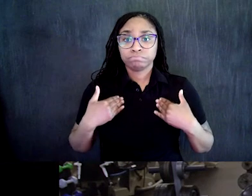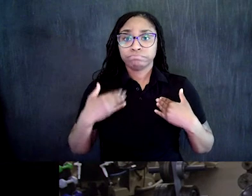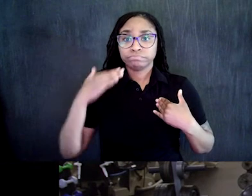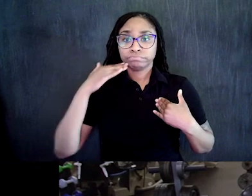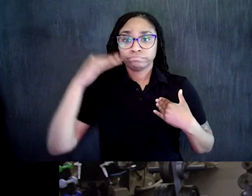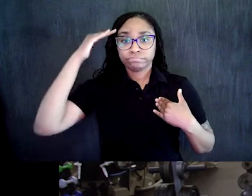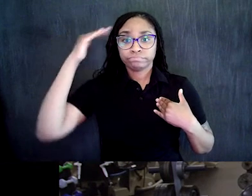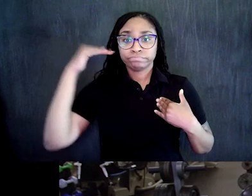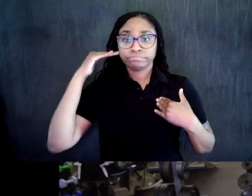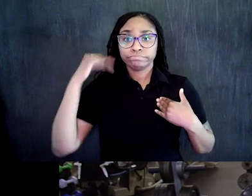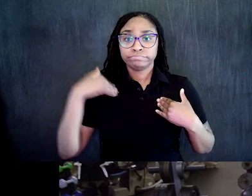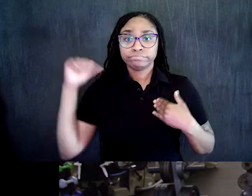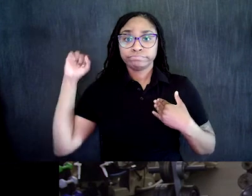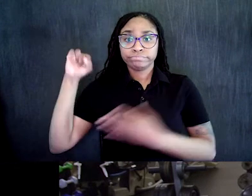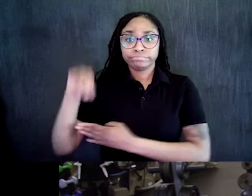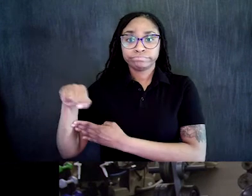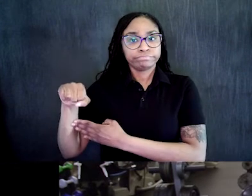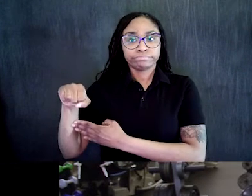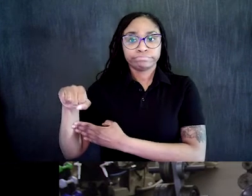Give me a few more here.